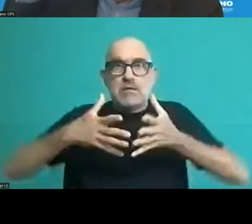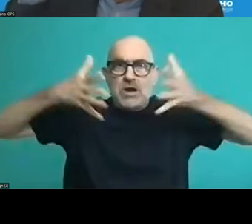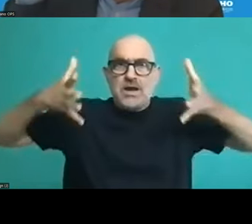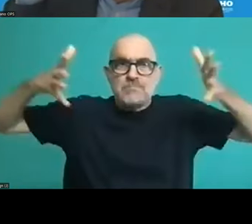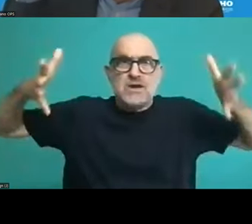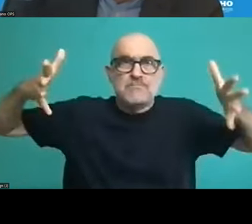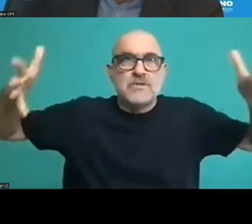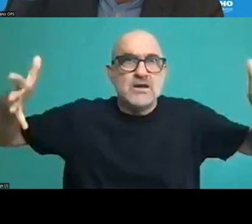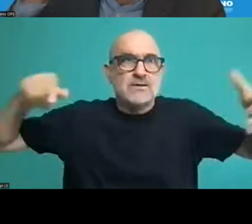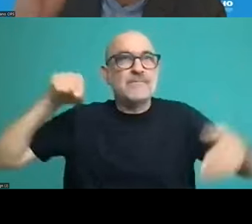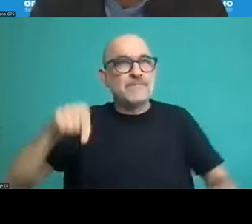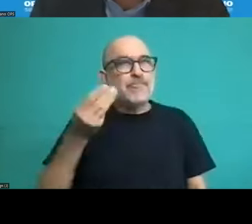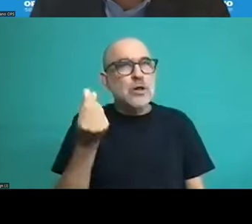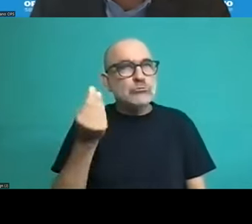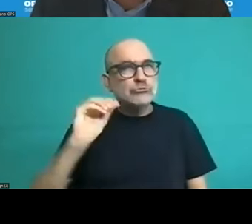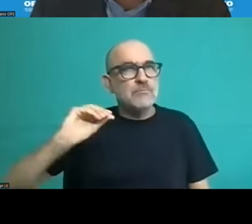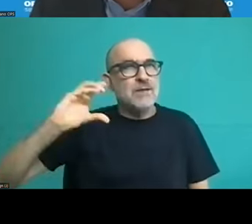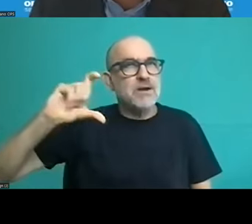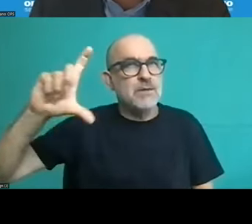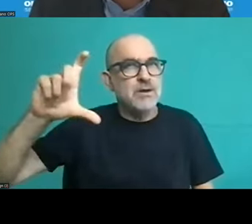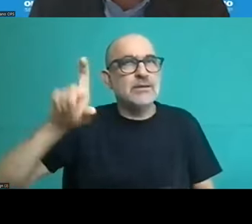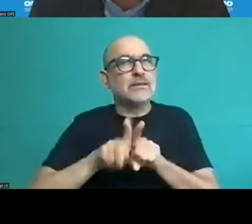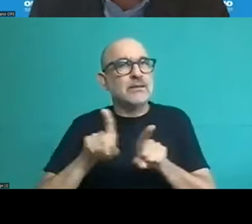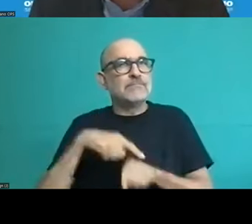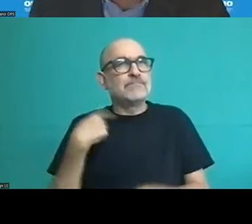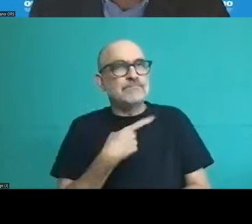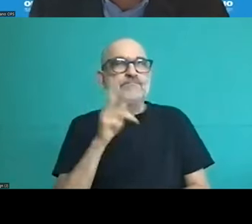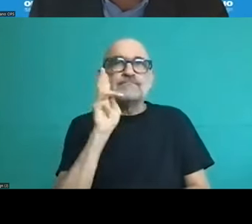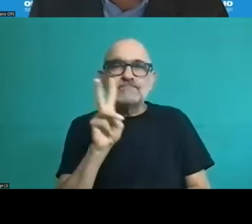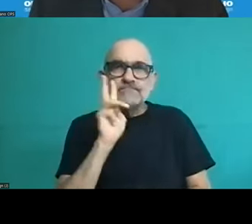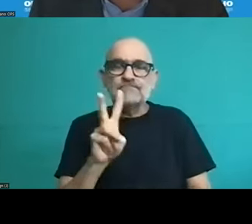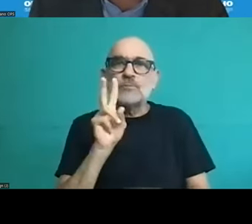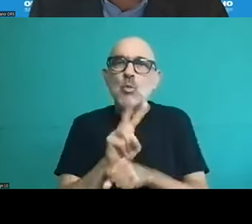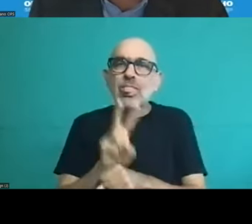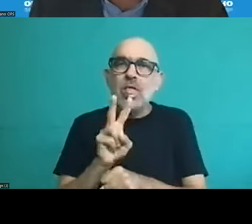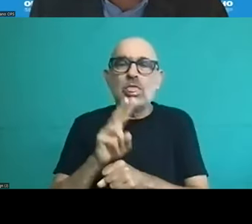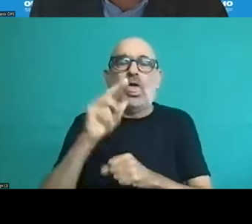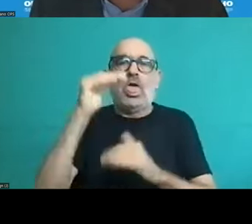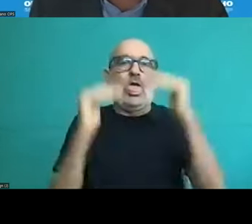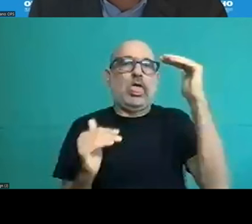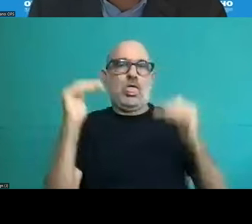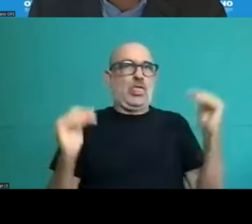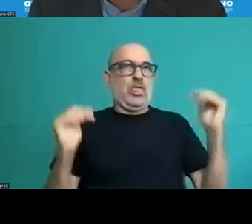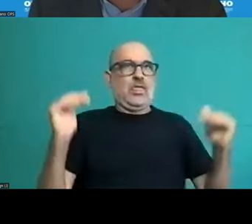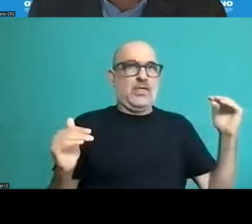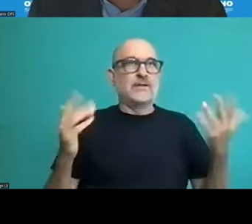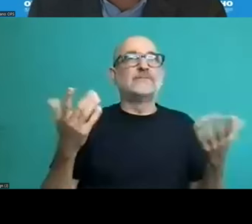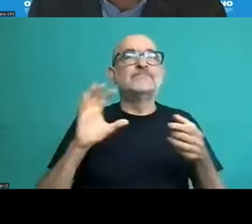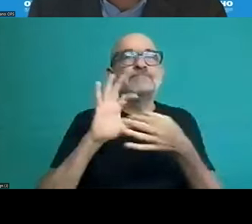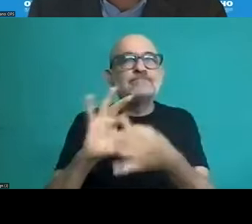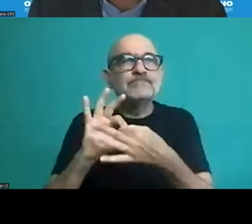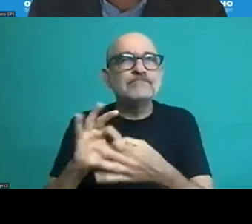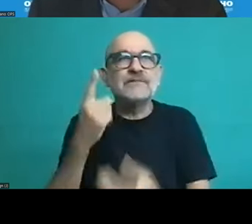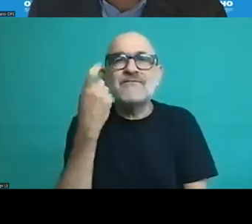type of uncoordinated care when there are no pre-existence lines of care